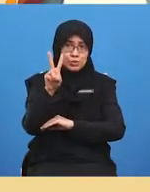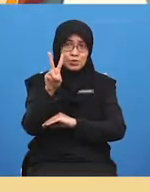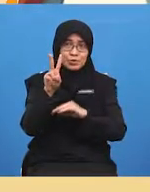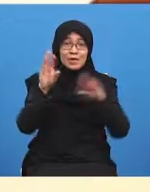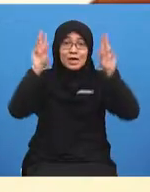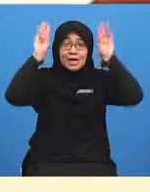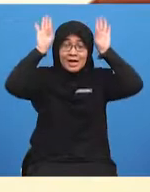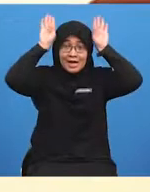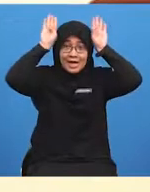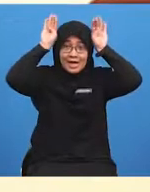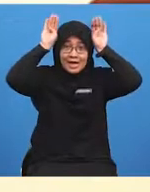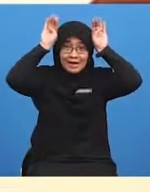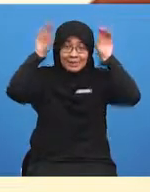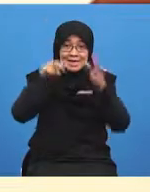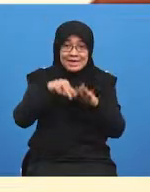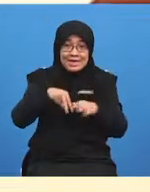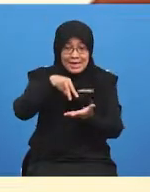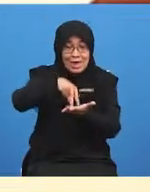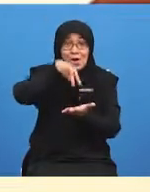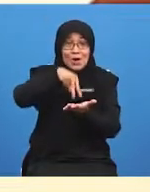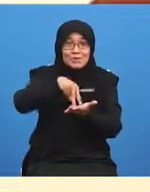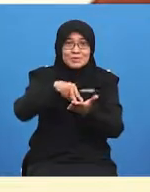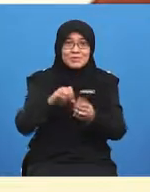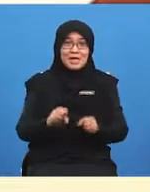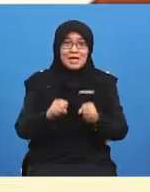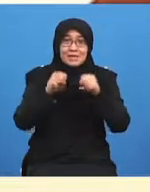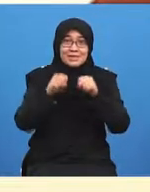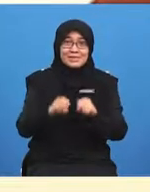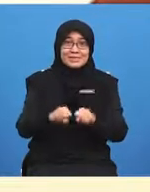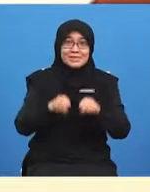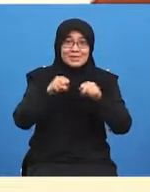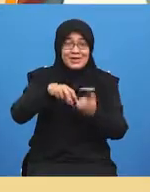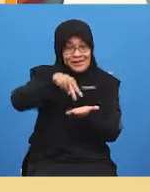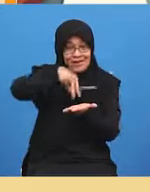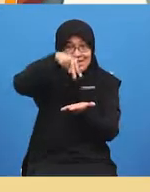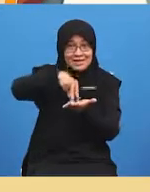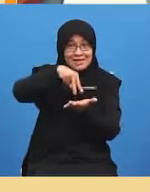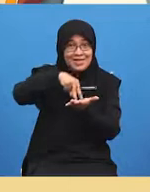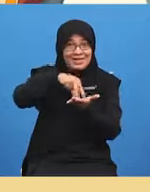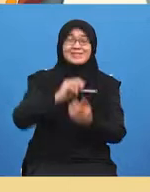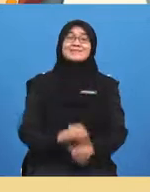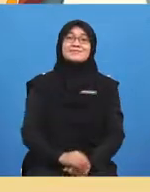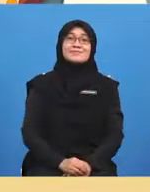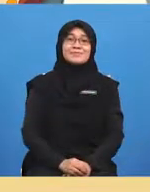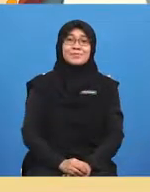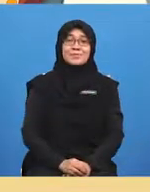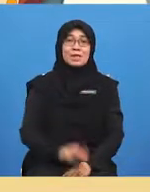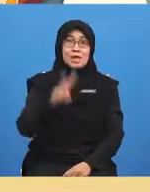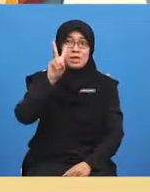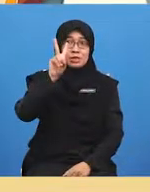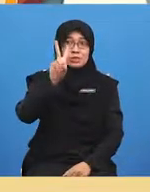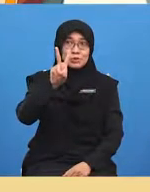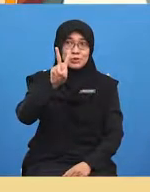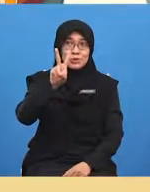bunny hops forward one two two bunny hops